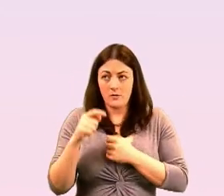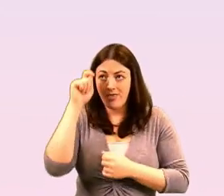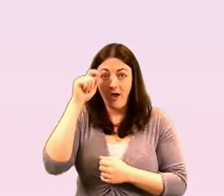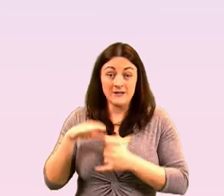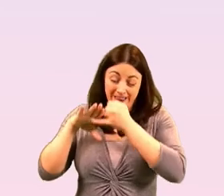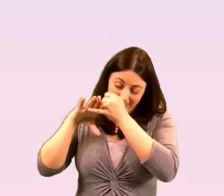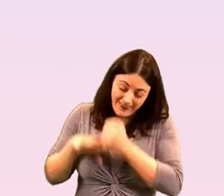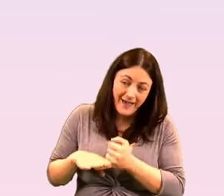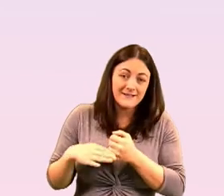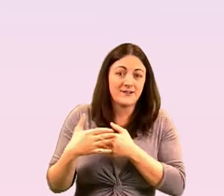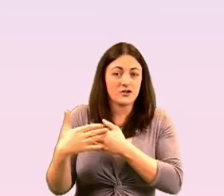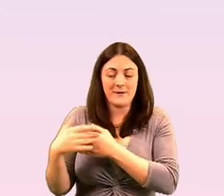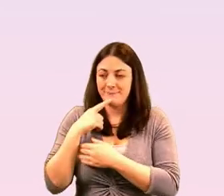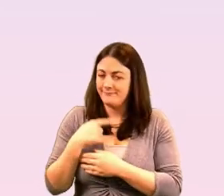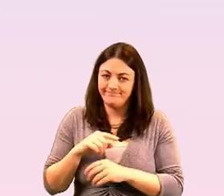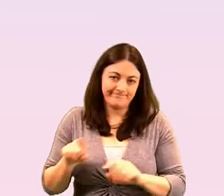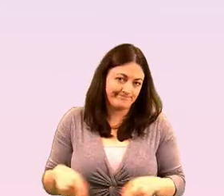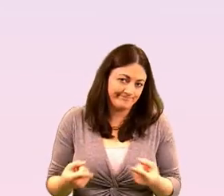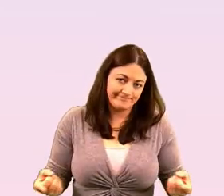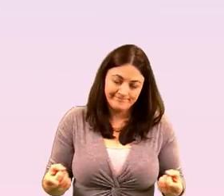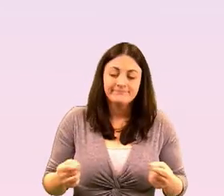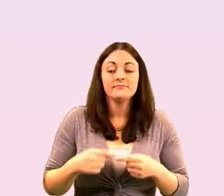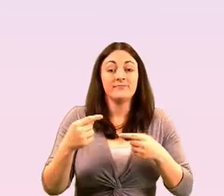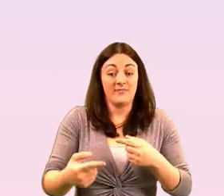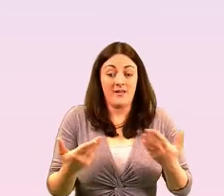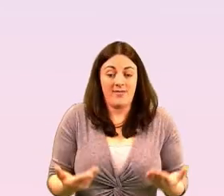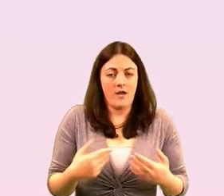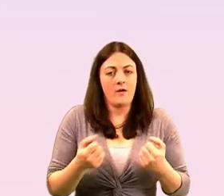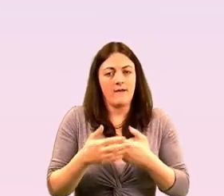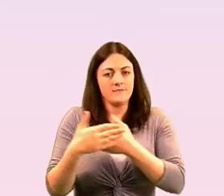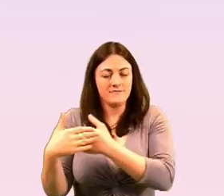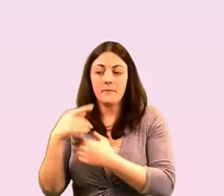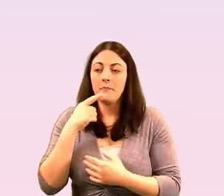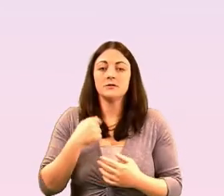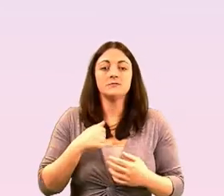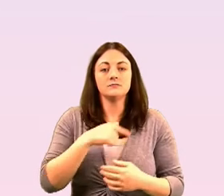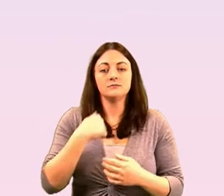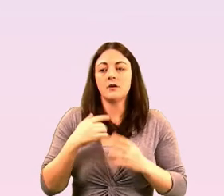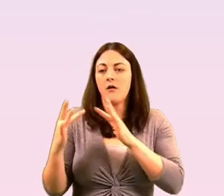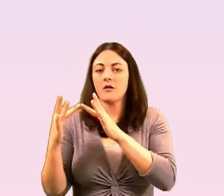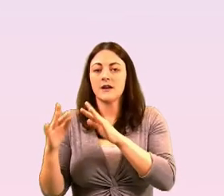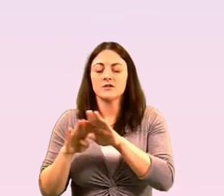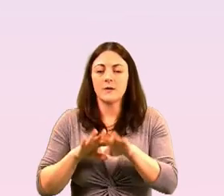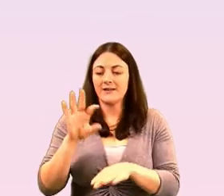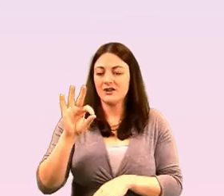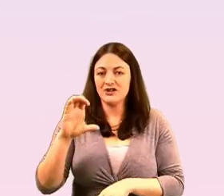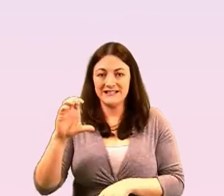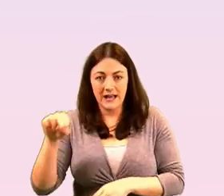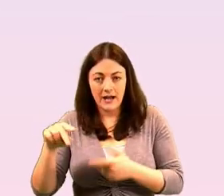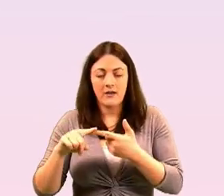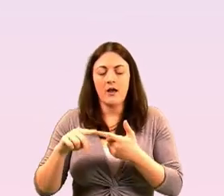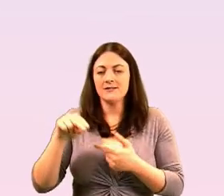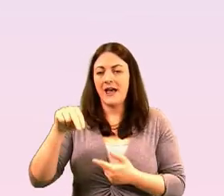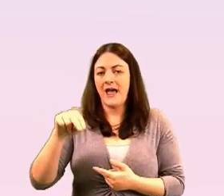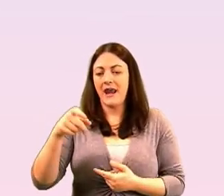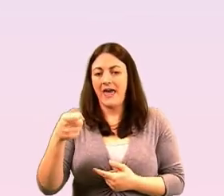and we undertook an online survey with the community in partnership with gcn and nxf nxf to see i suppose